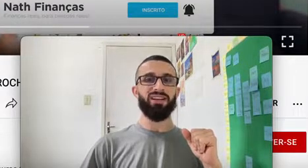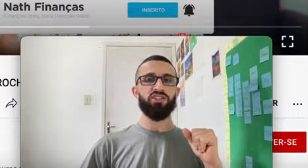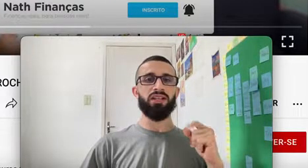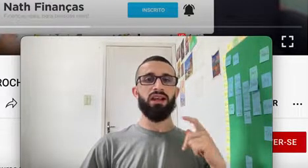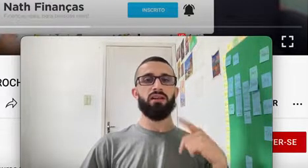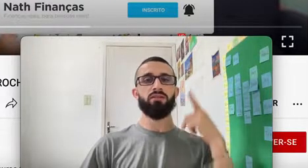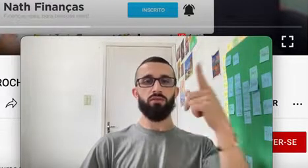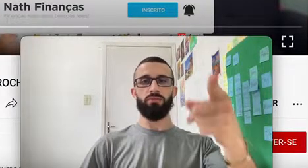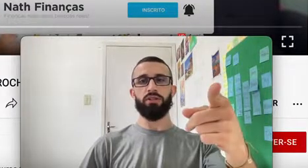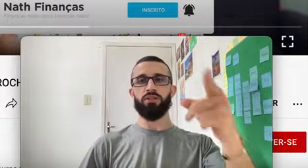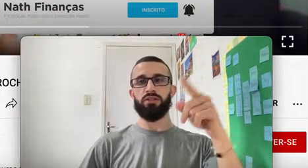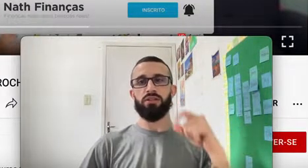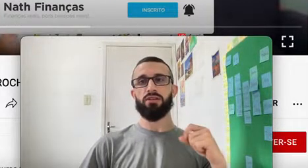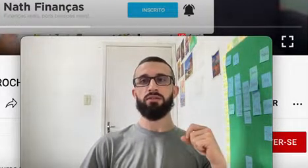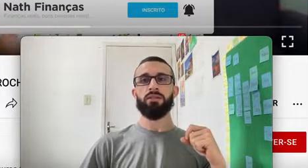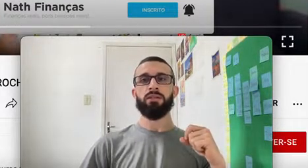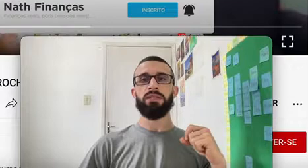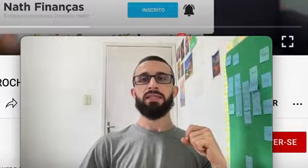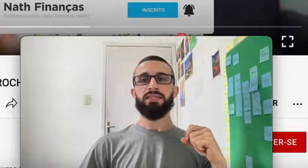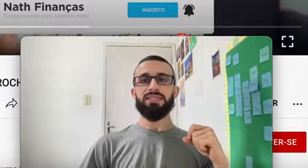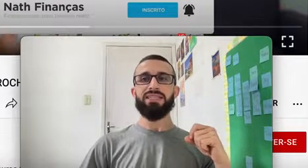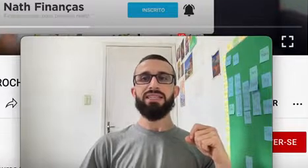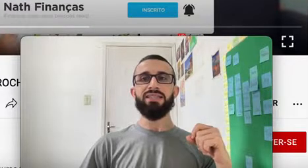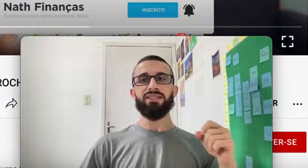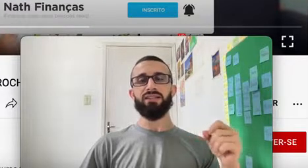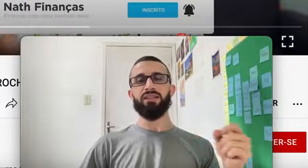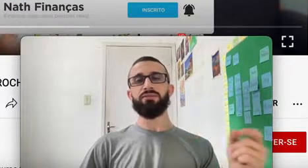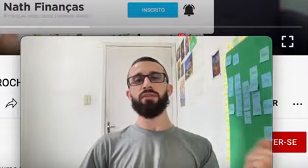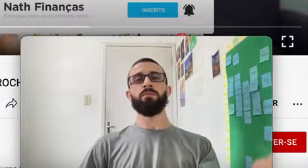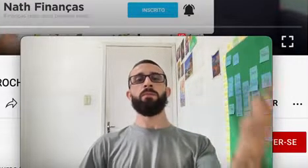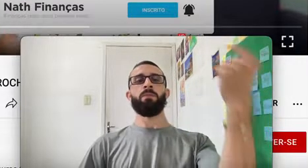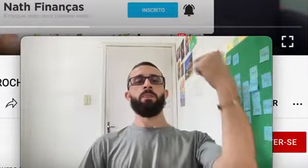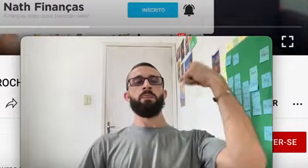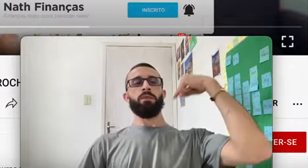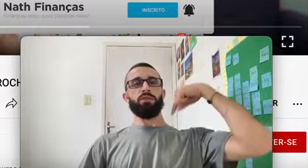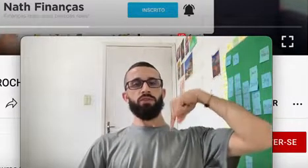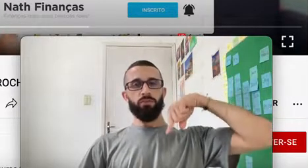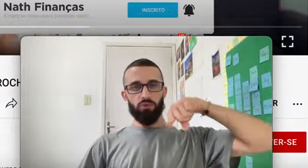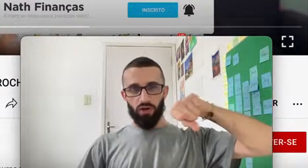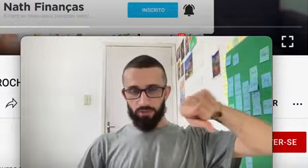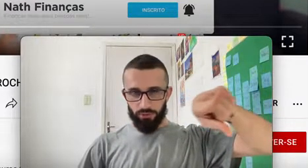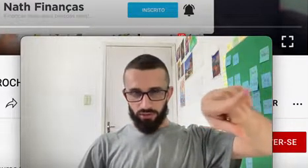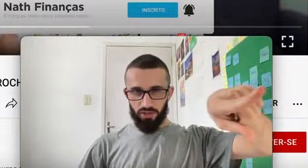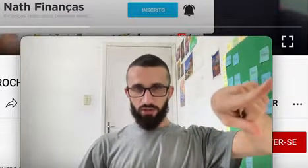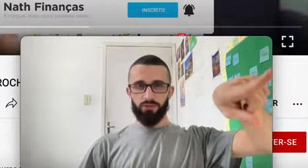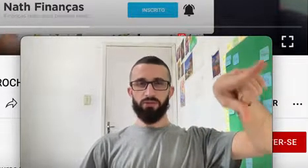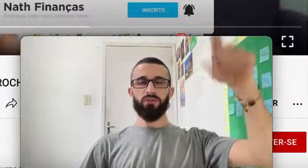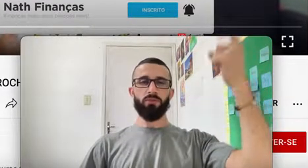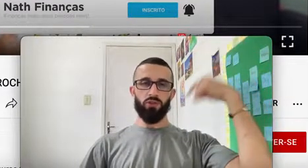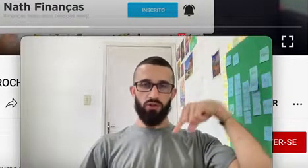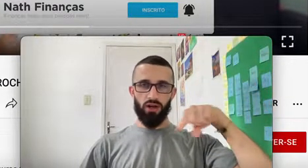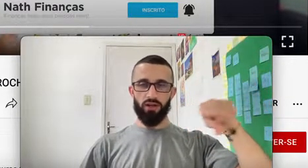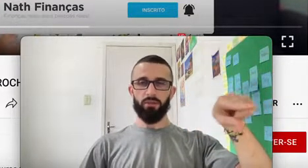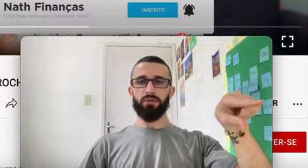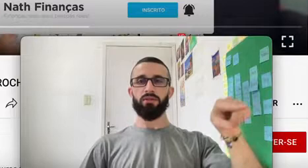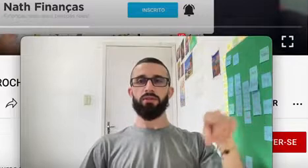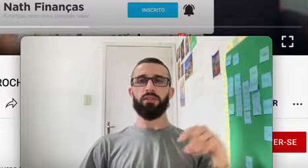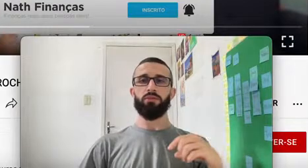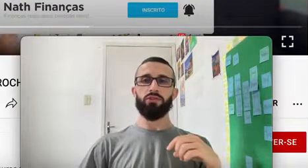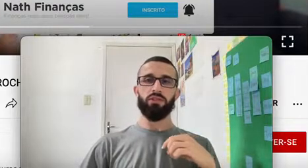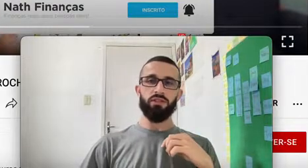Compartilhar Compartilhe Se Inscreva Subscribe Yourself Subscribe